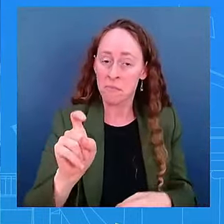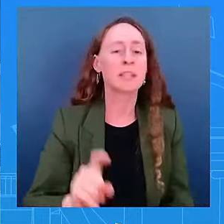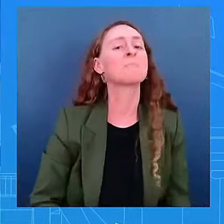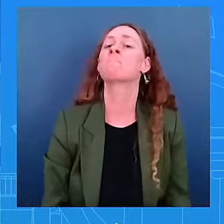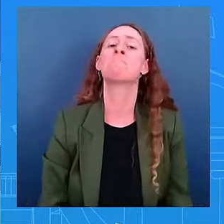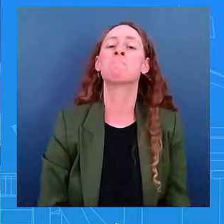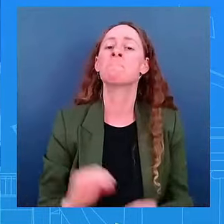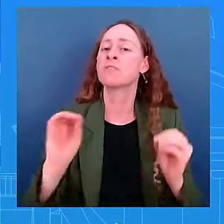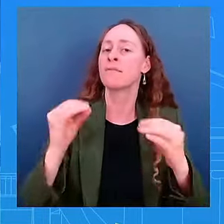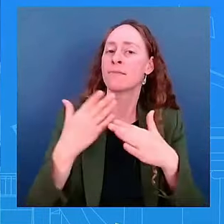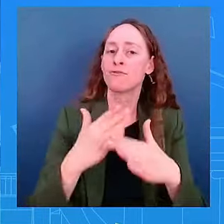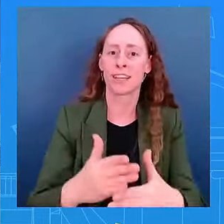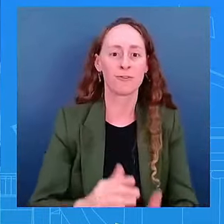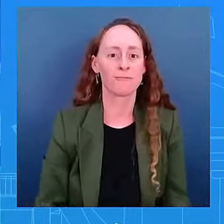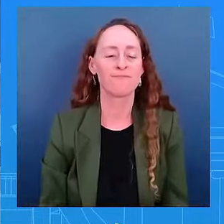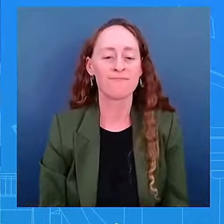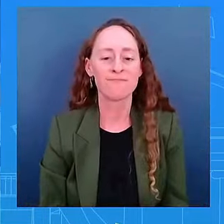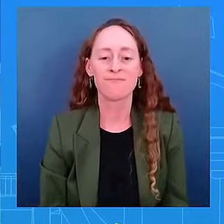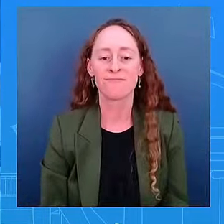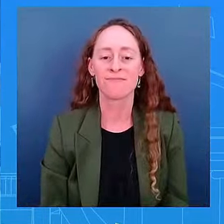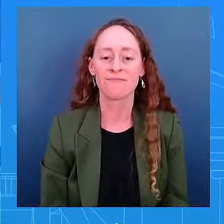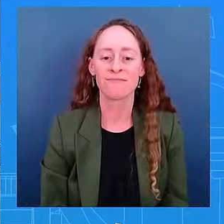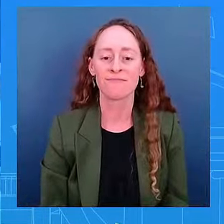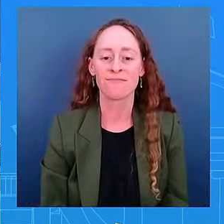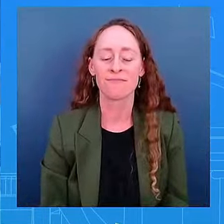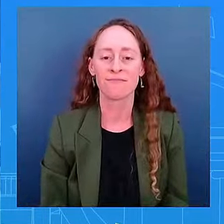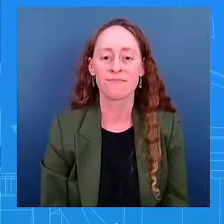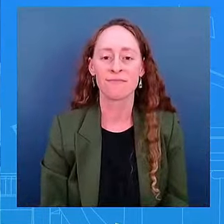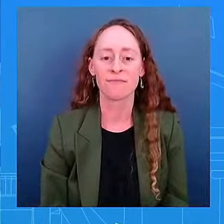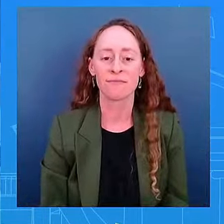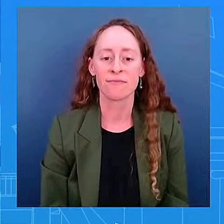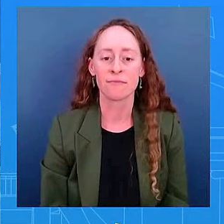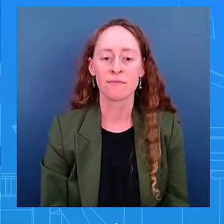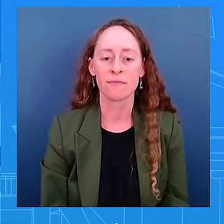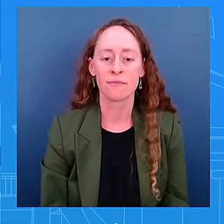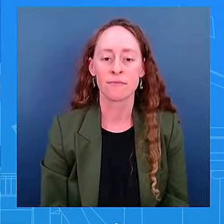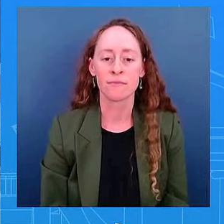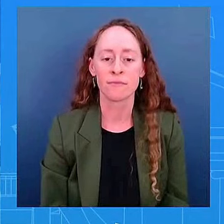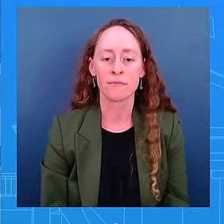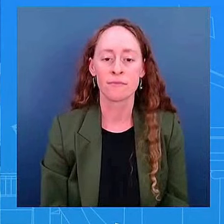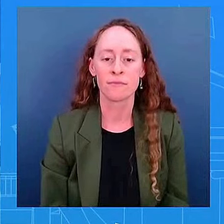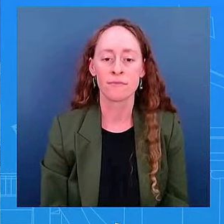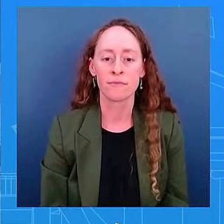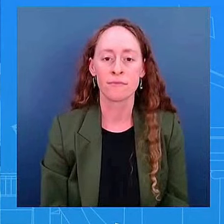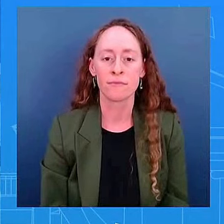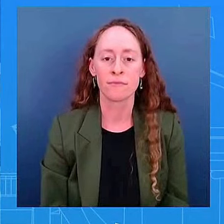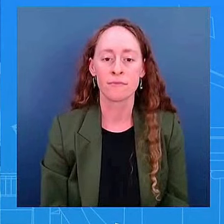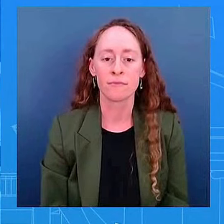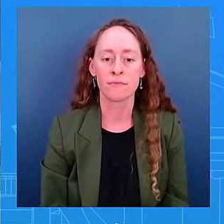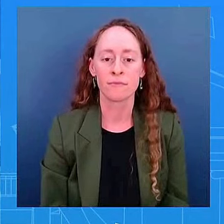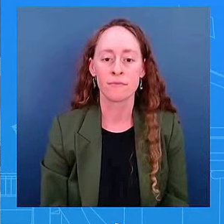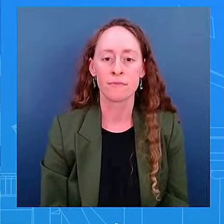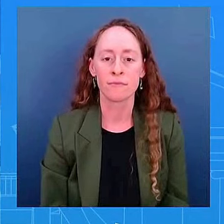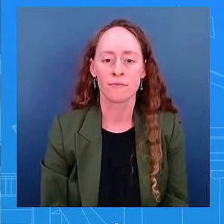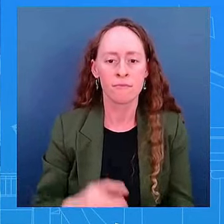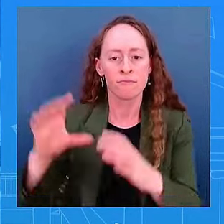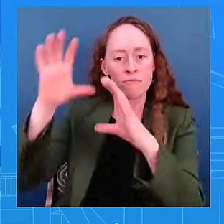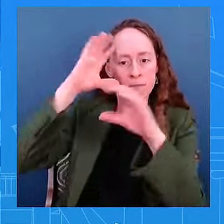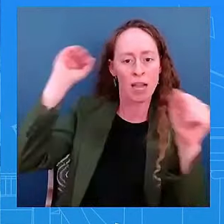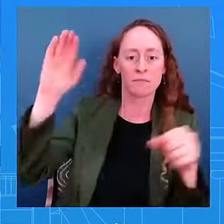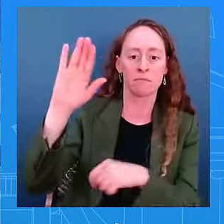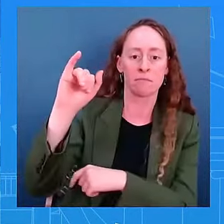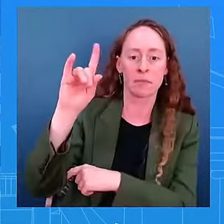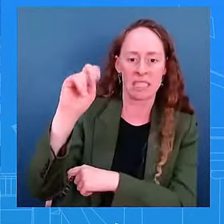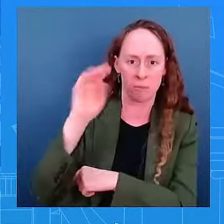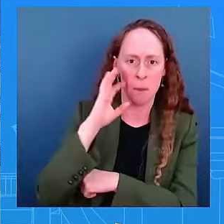Sure. President Biden will be one of the few sitting presidents since the establishment of U.S.-China relations, not to visit China